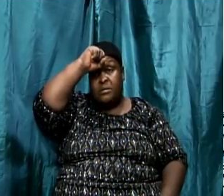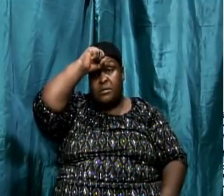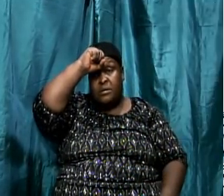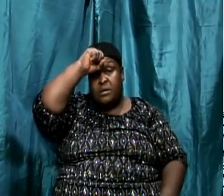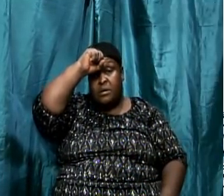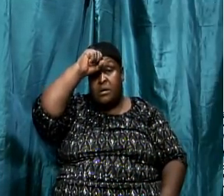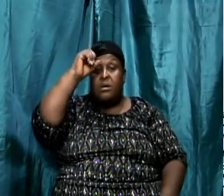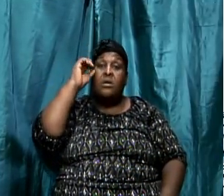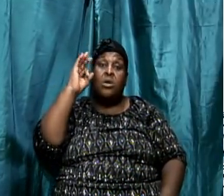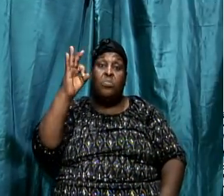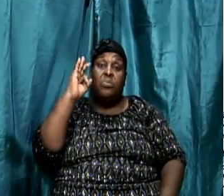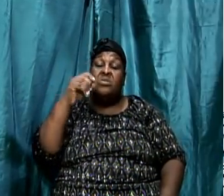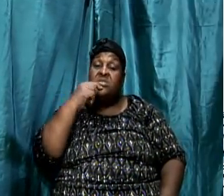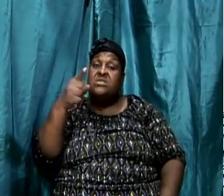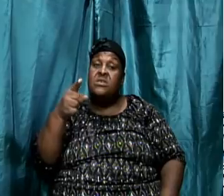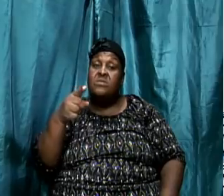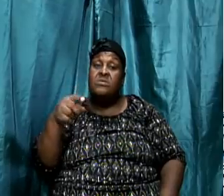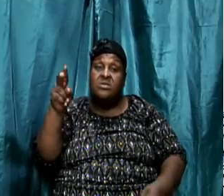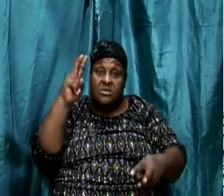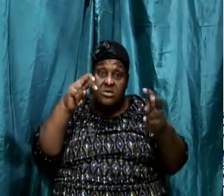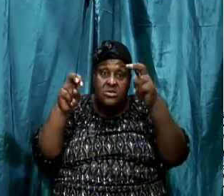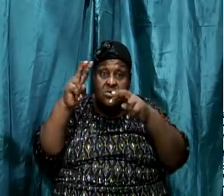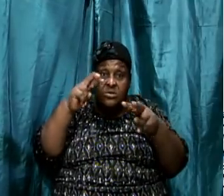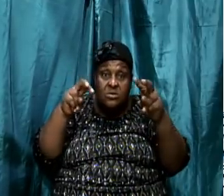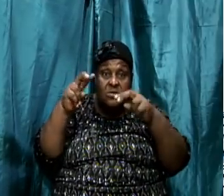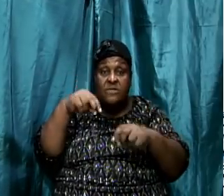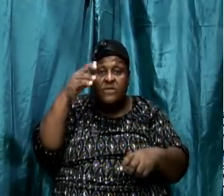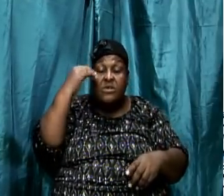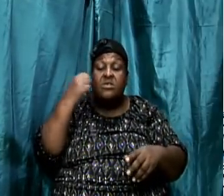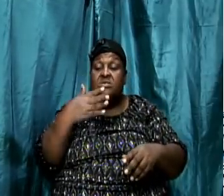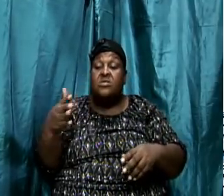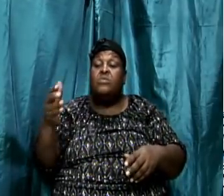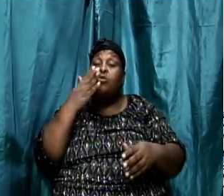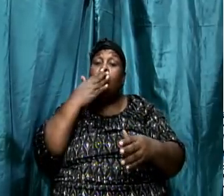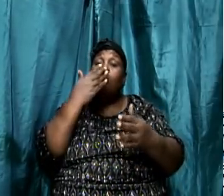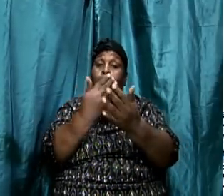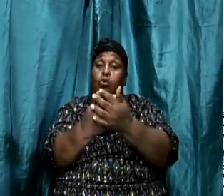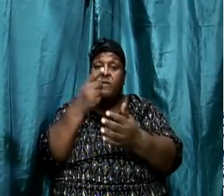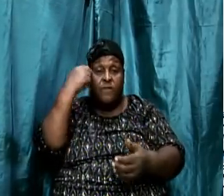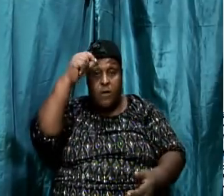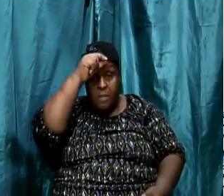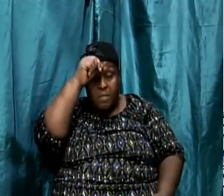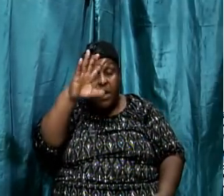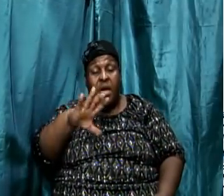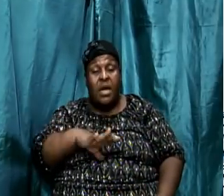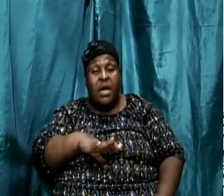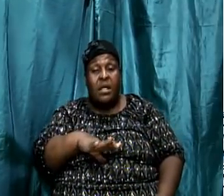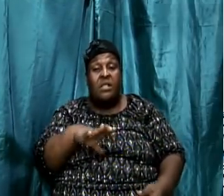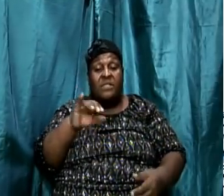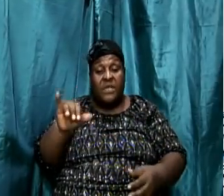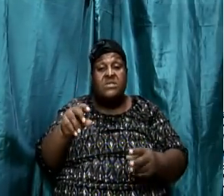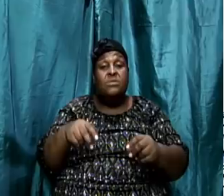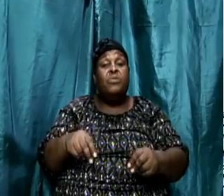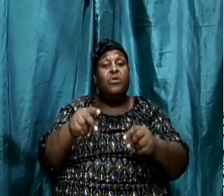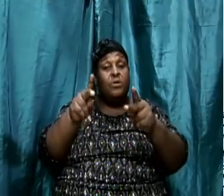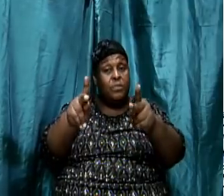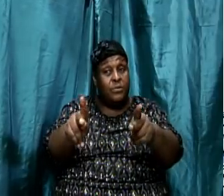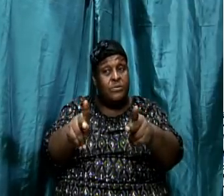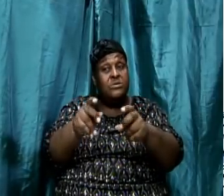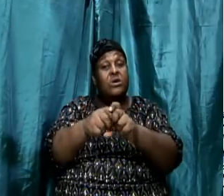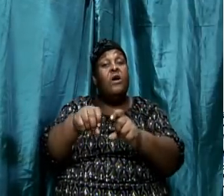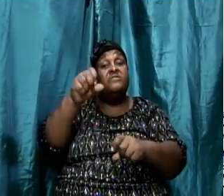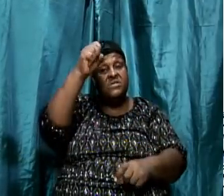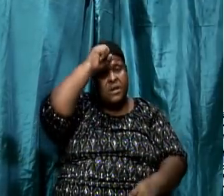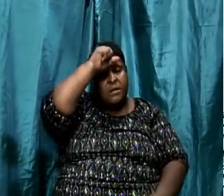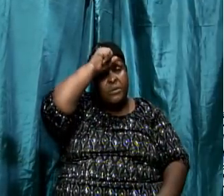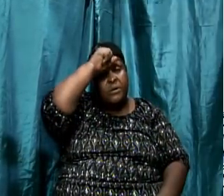man. That was the purpose of the book. And therefore, when we look through the book, we see what he was doing. In